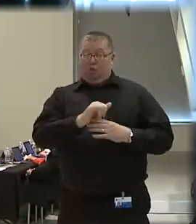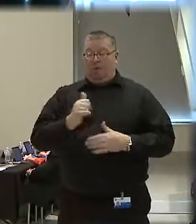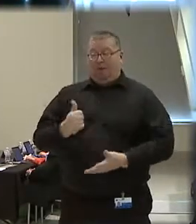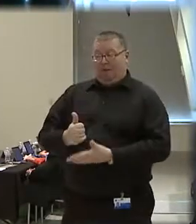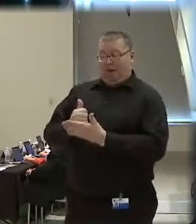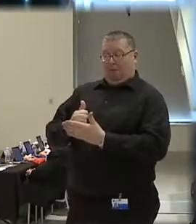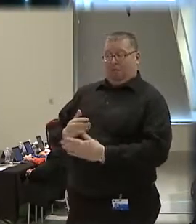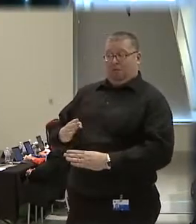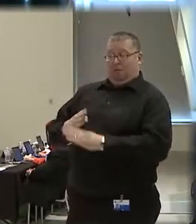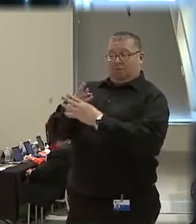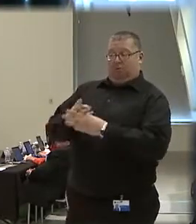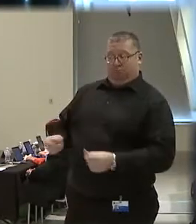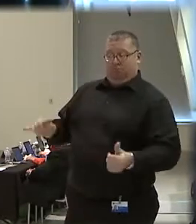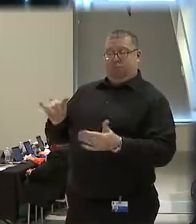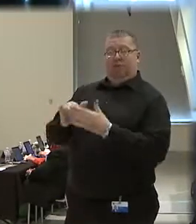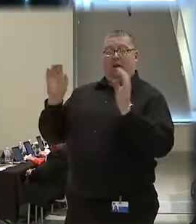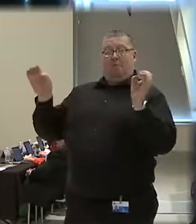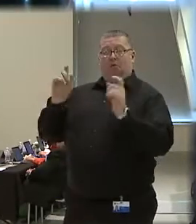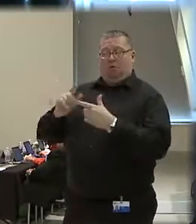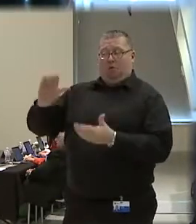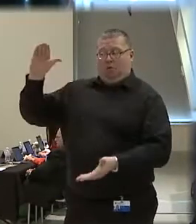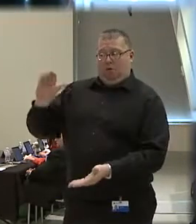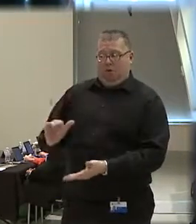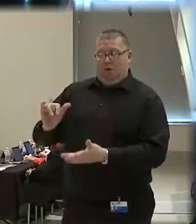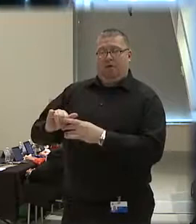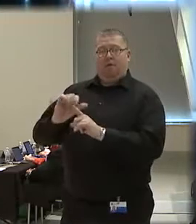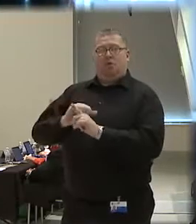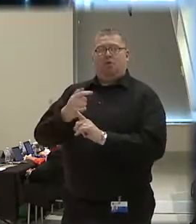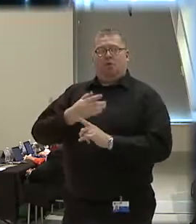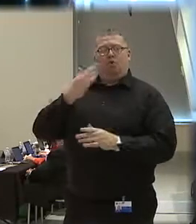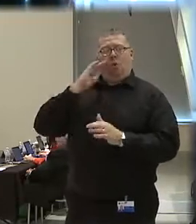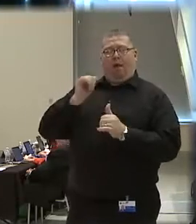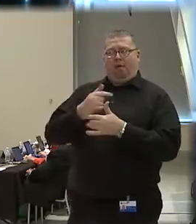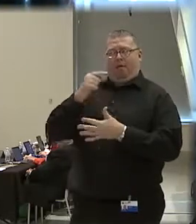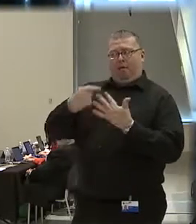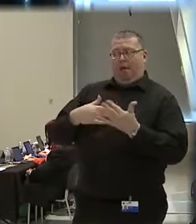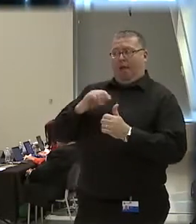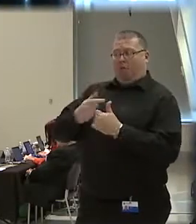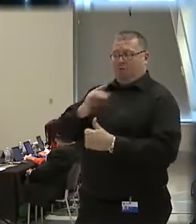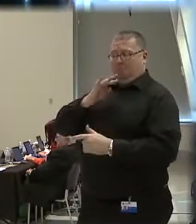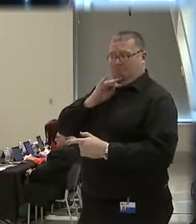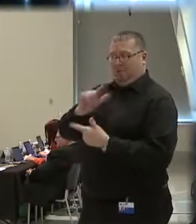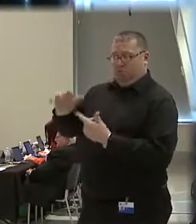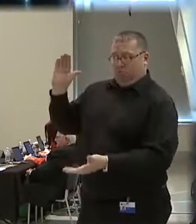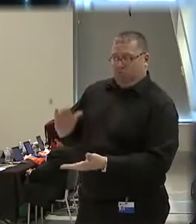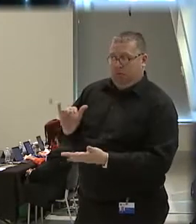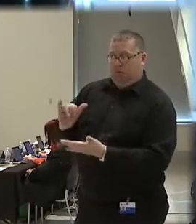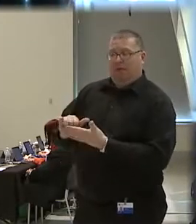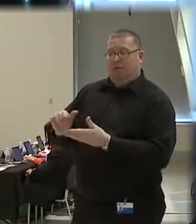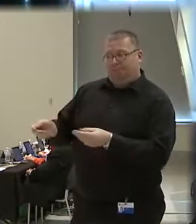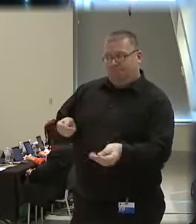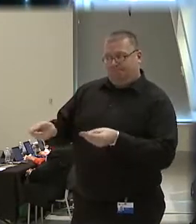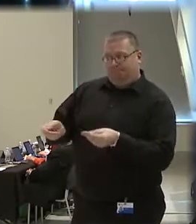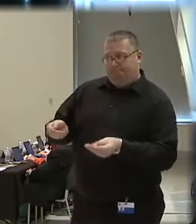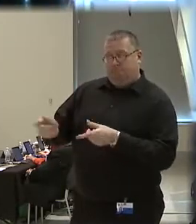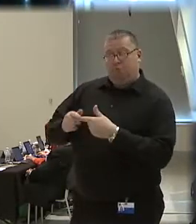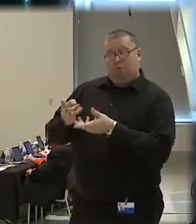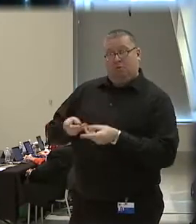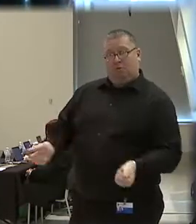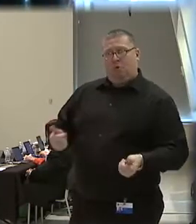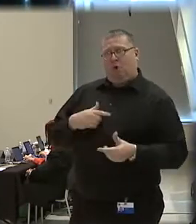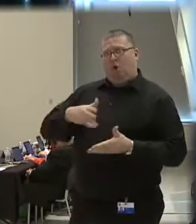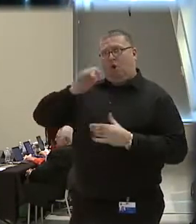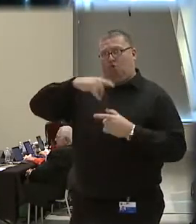skills, if they are trained in de-escalating, if they have verbal judo, all of these things, all of these mechanisms that they have learned to